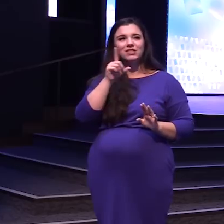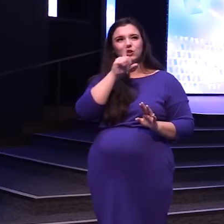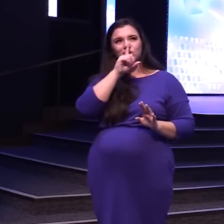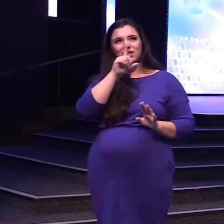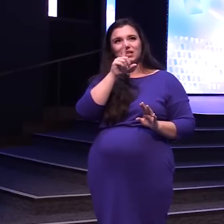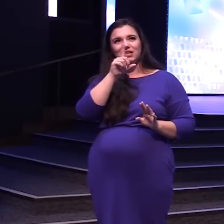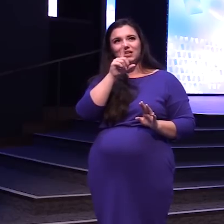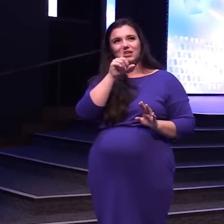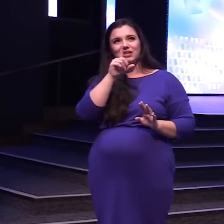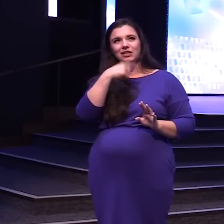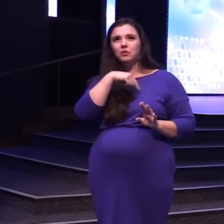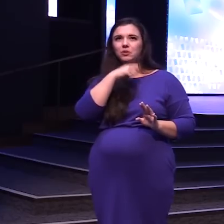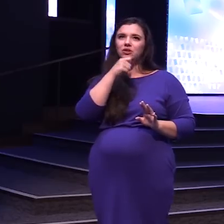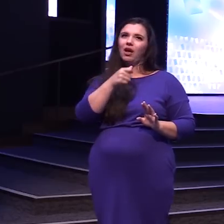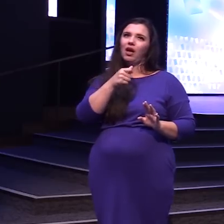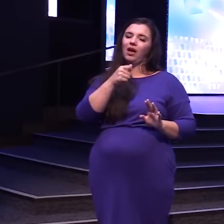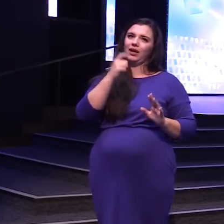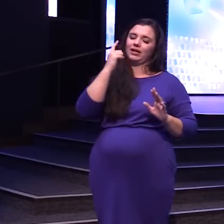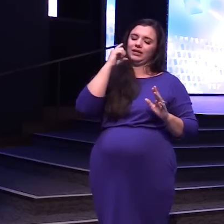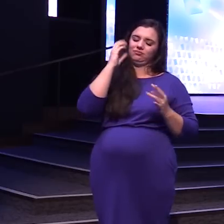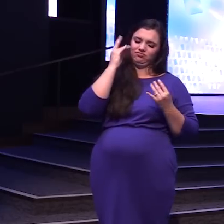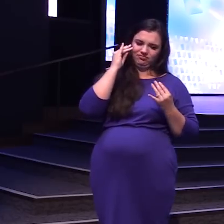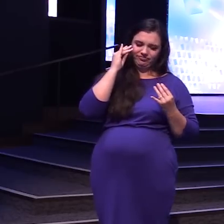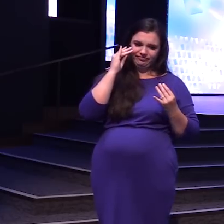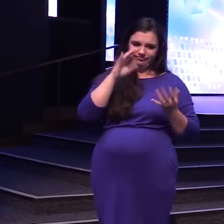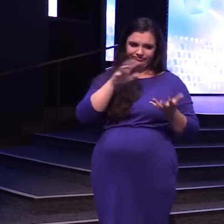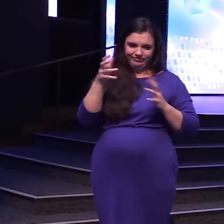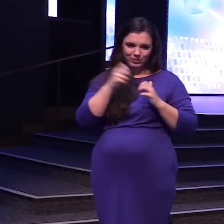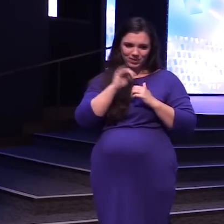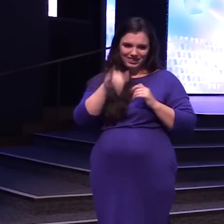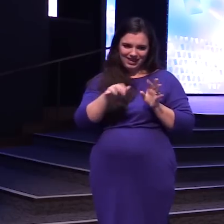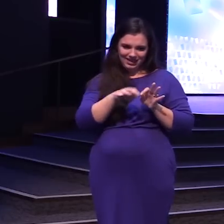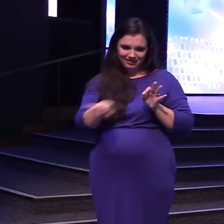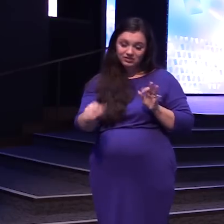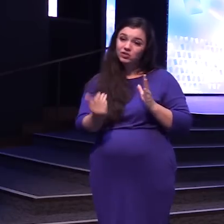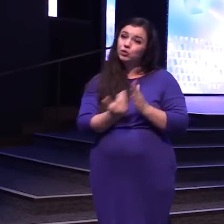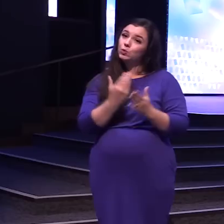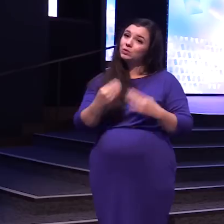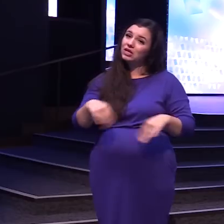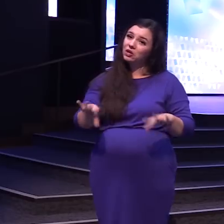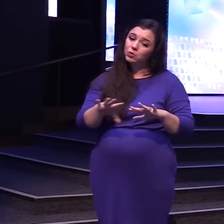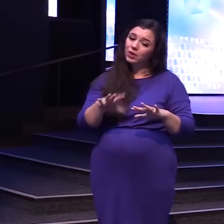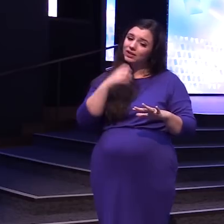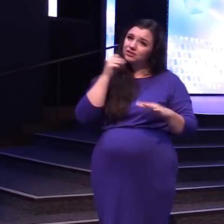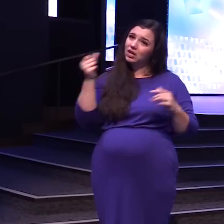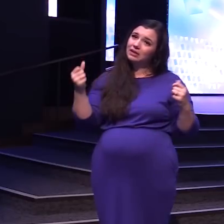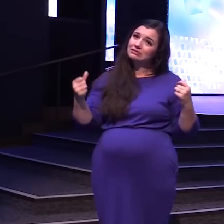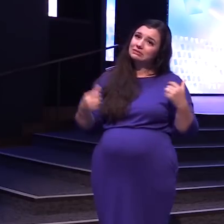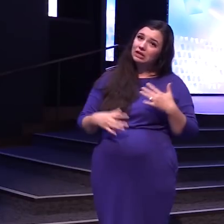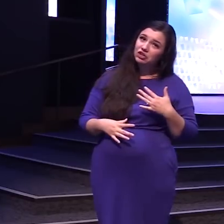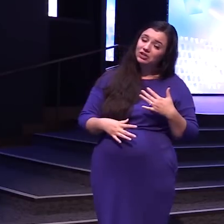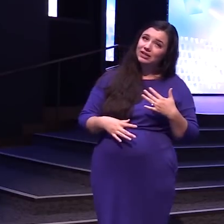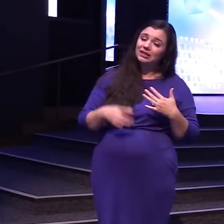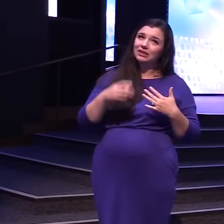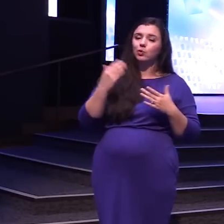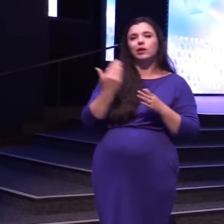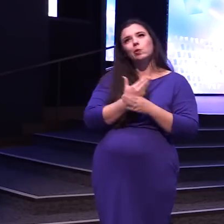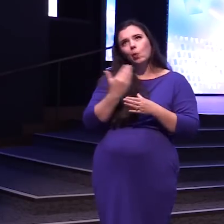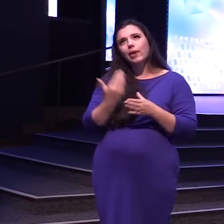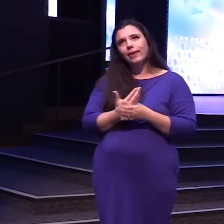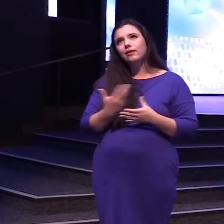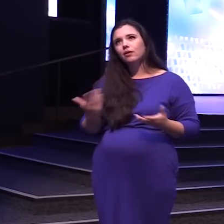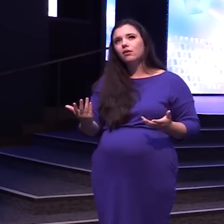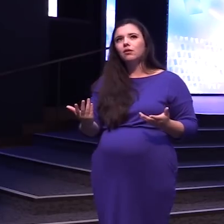where We get so hung up I don't think New territory Is as daunting Or as Just straight up annoying